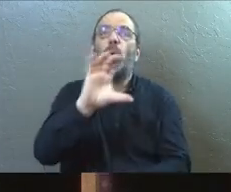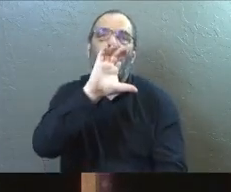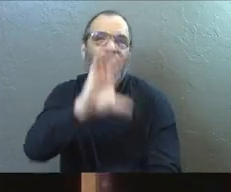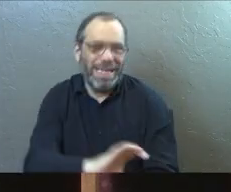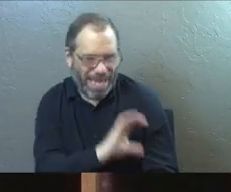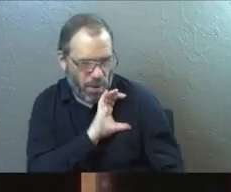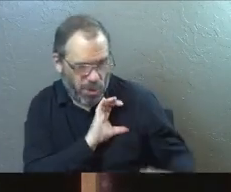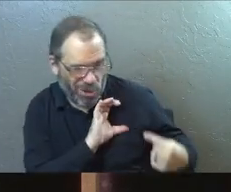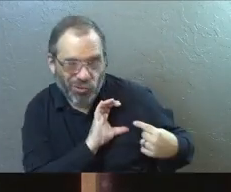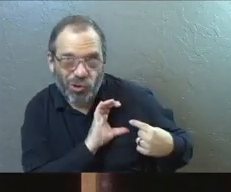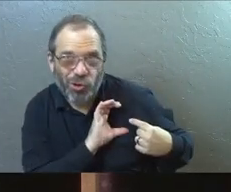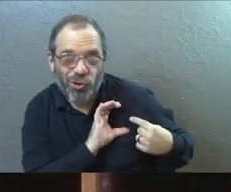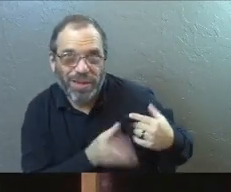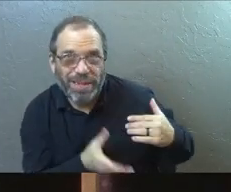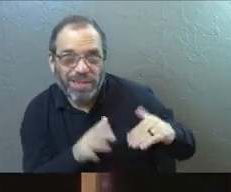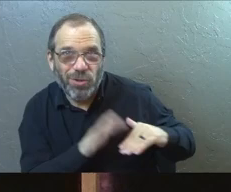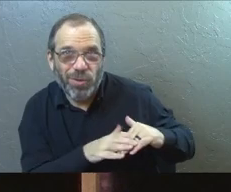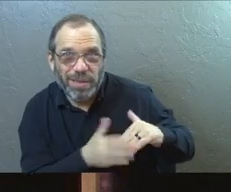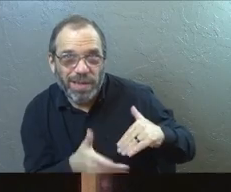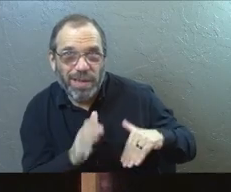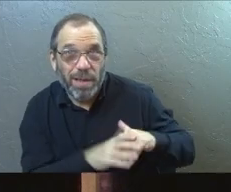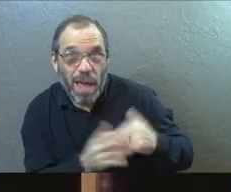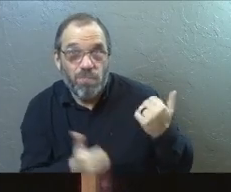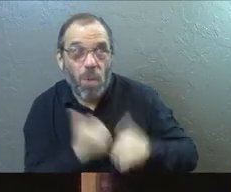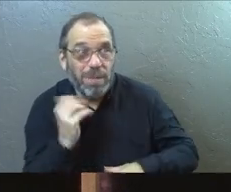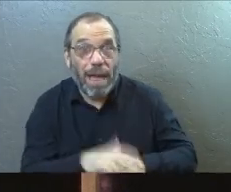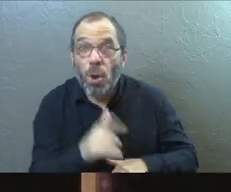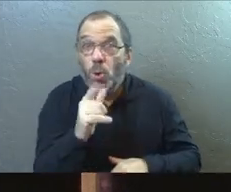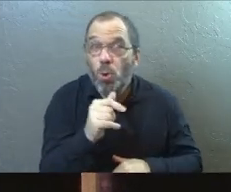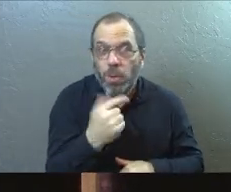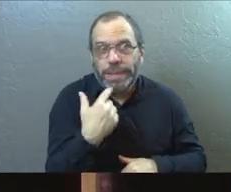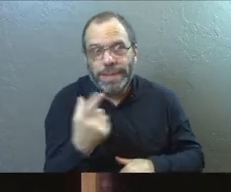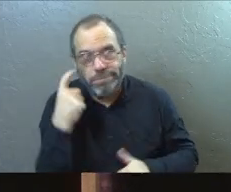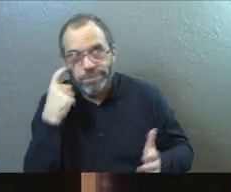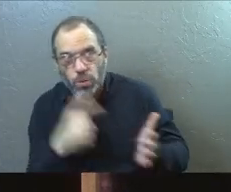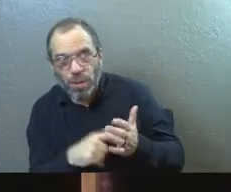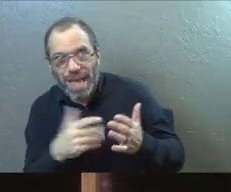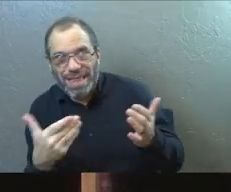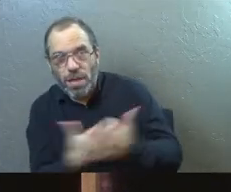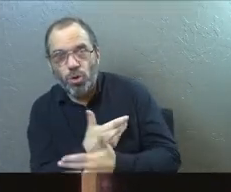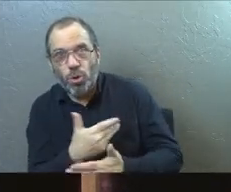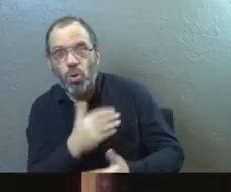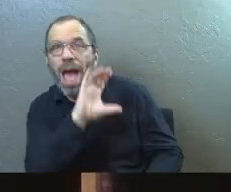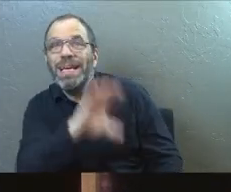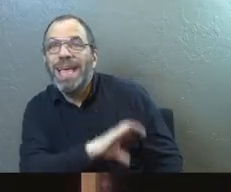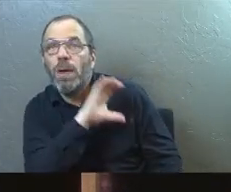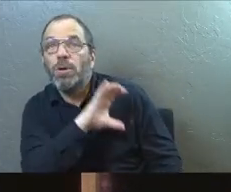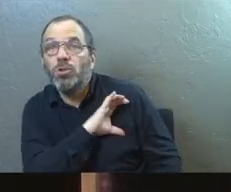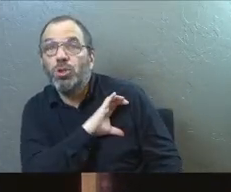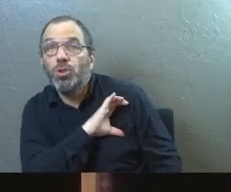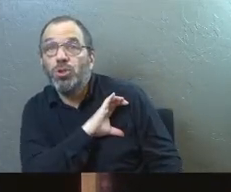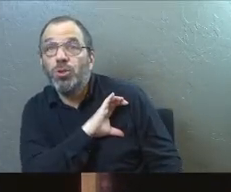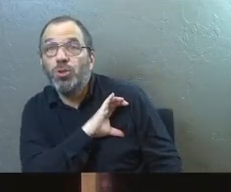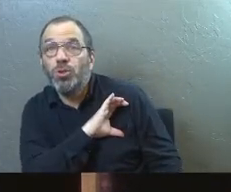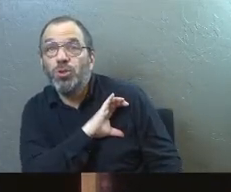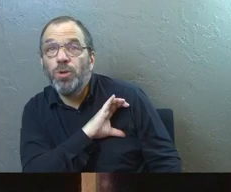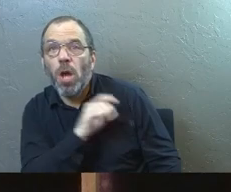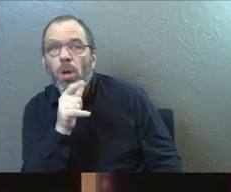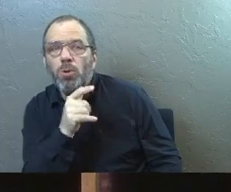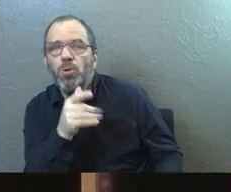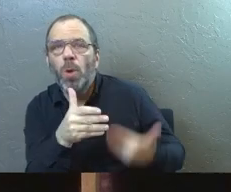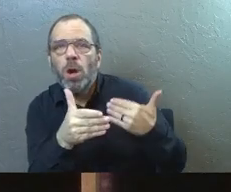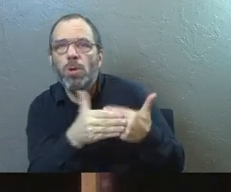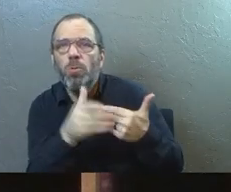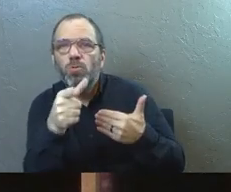character that's increasing. And a lot of times, the only people that can see that new fruit of character in your life are those that are closest